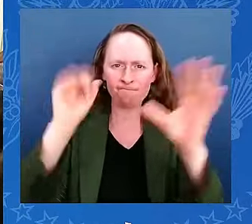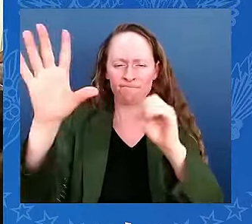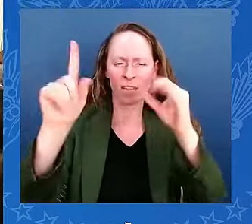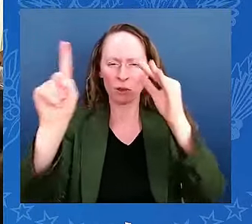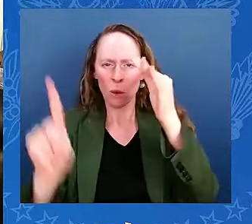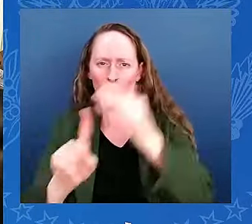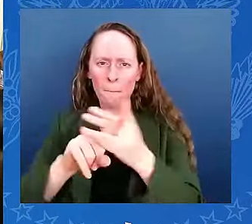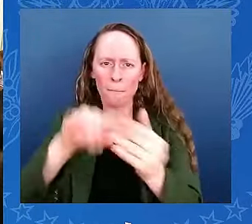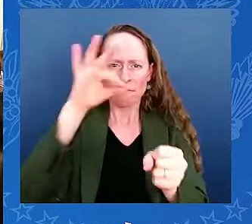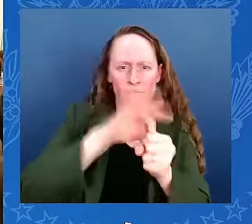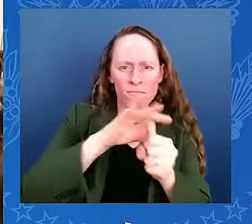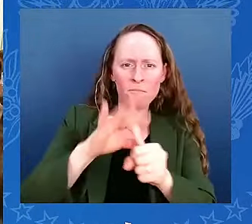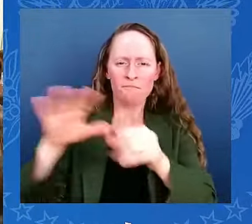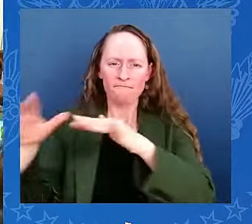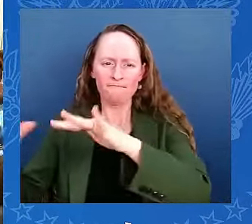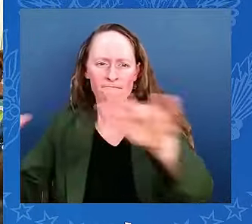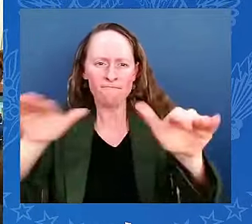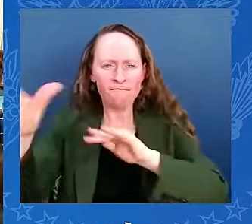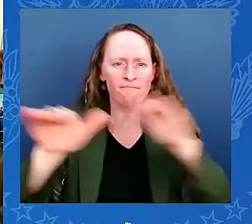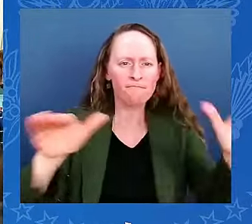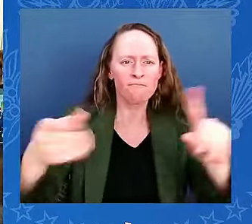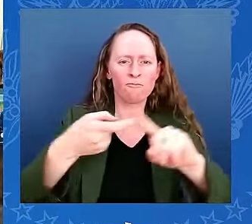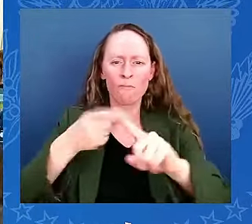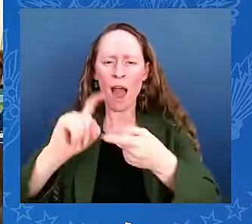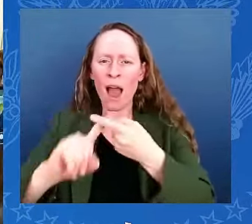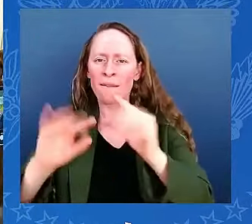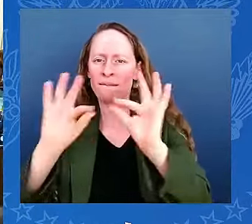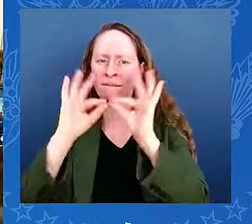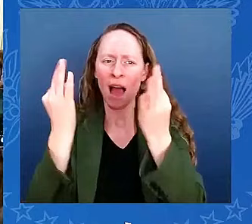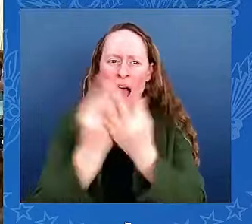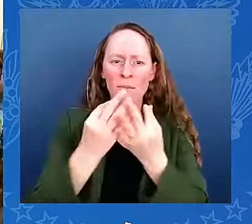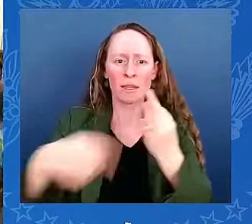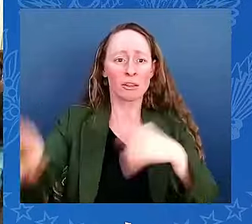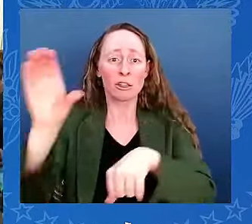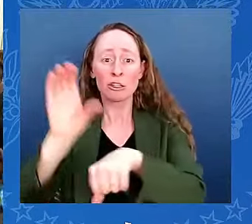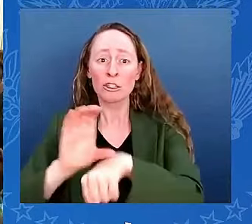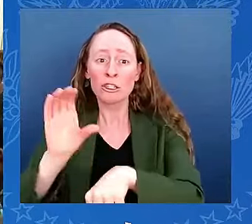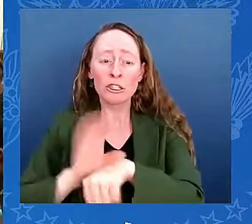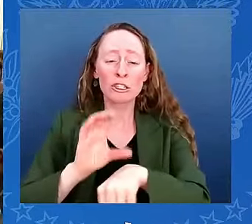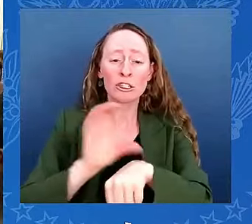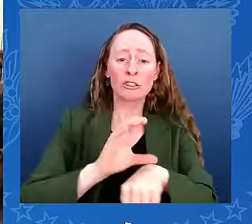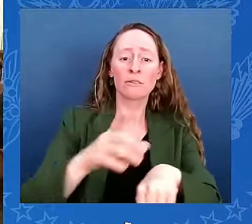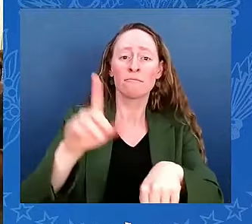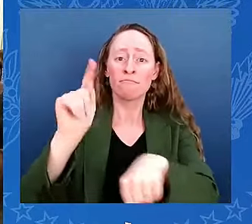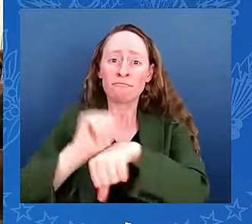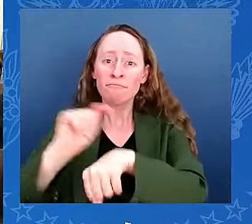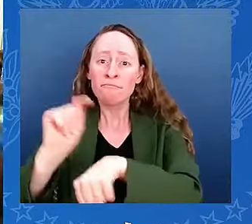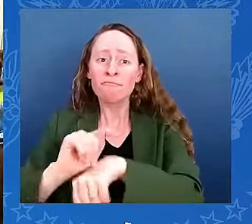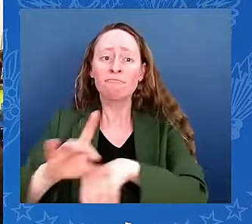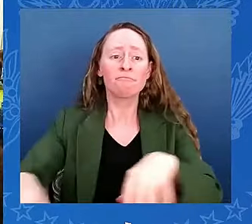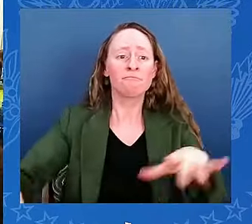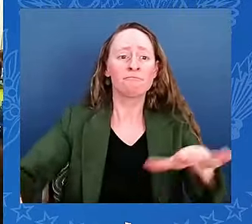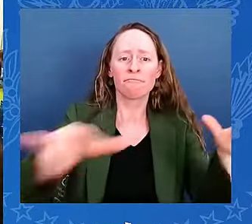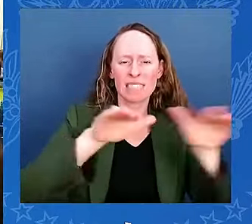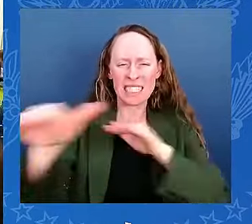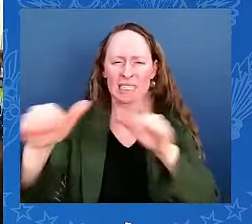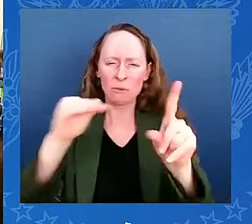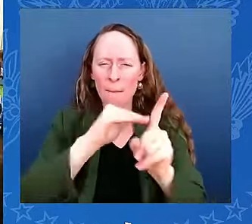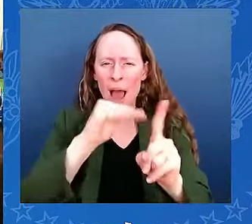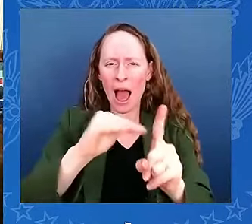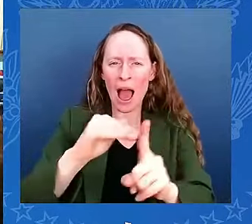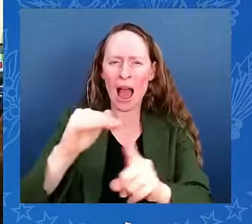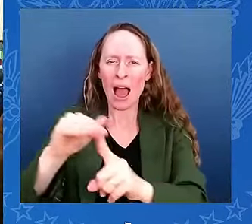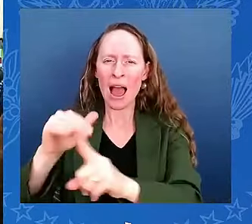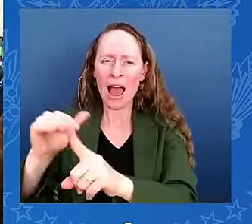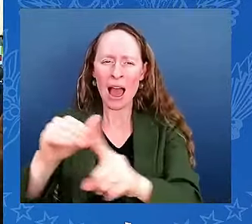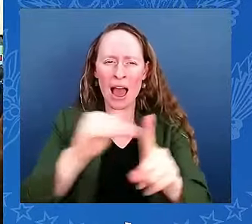you work with, you pray with, you go to school with. And remind them, we're all part of something bigger — and I mean this from the bottom of my